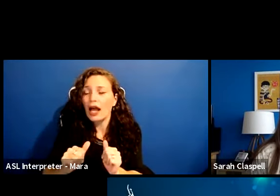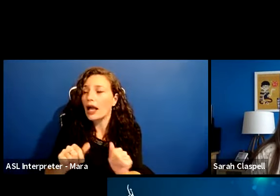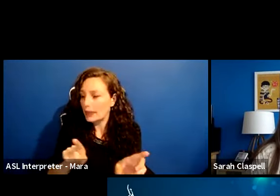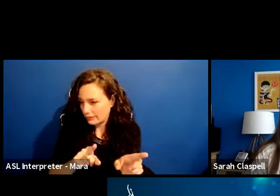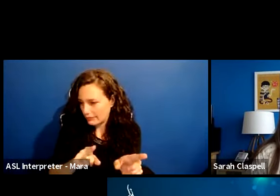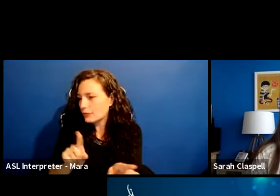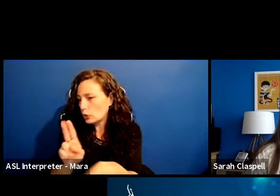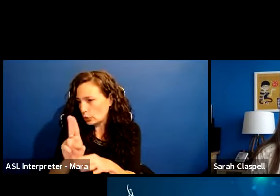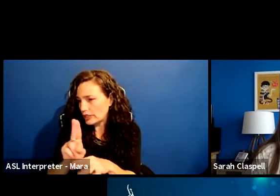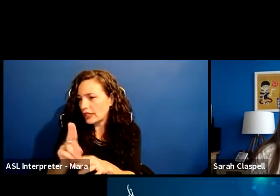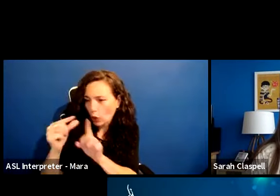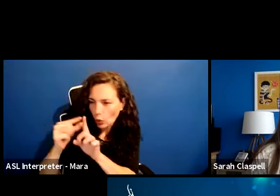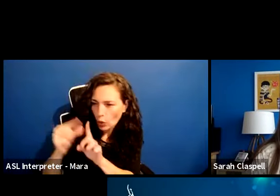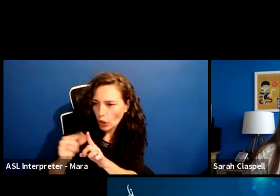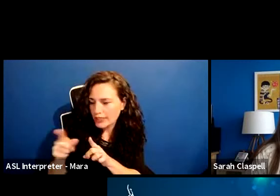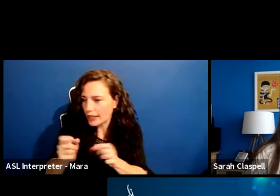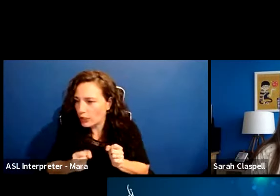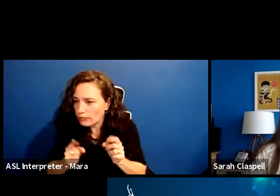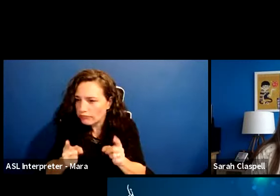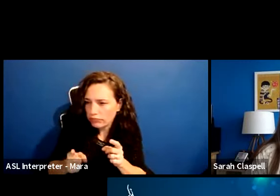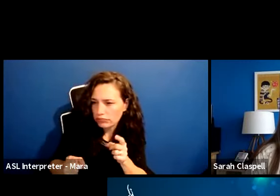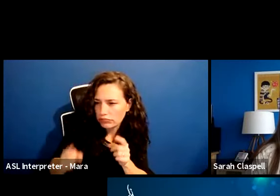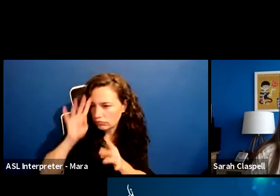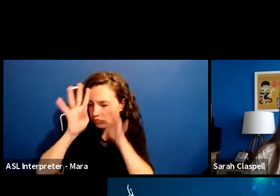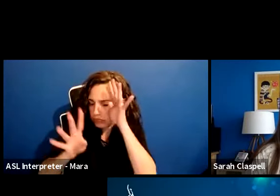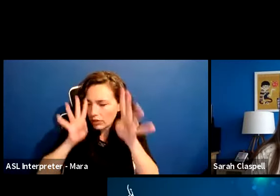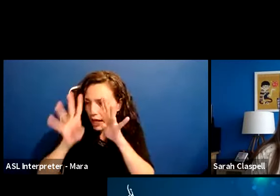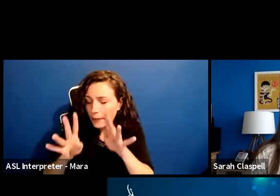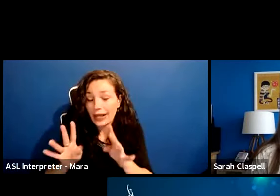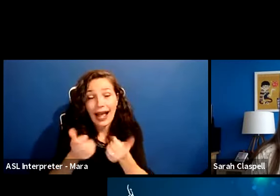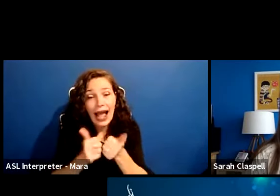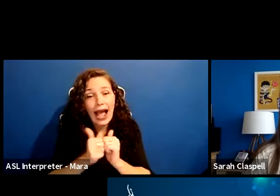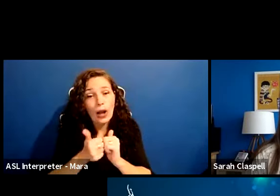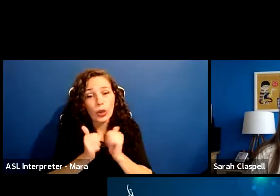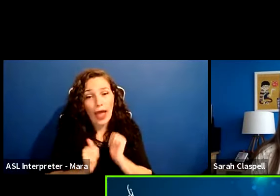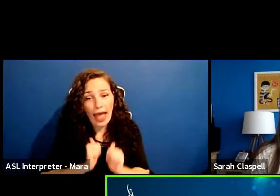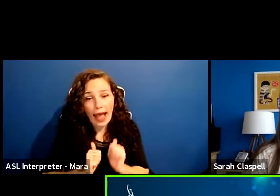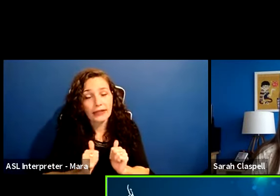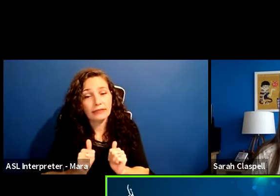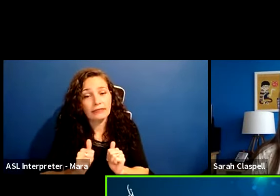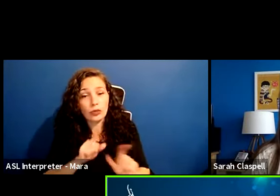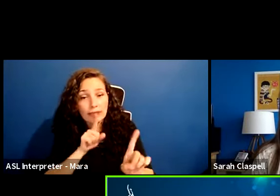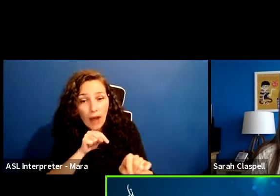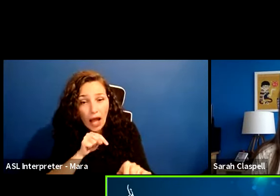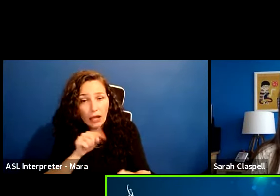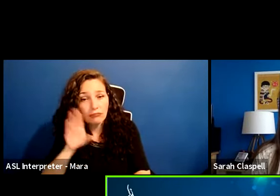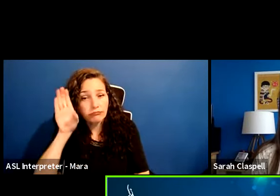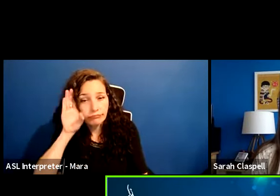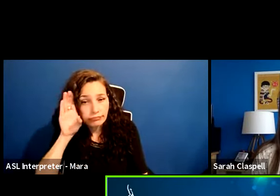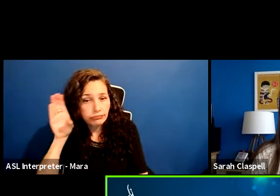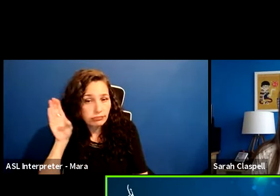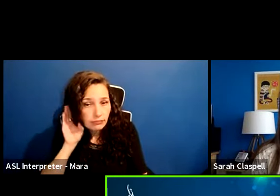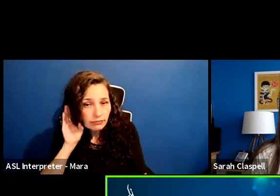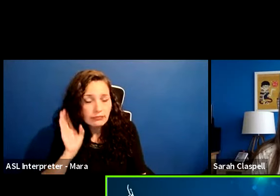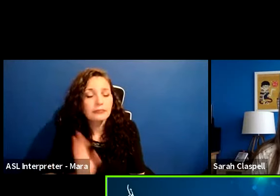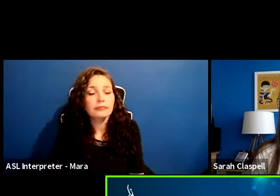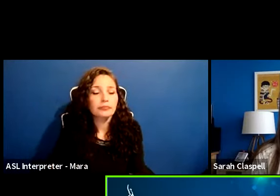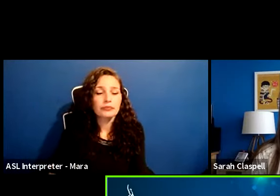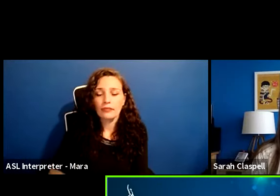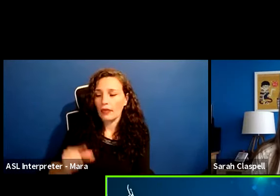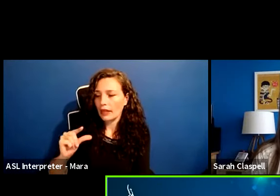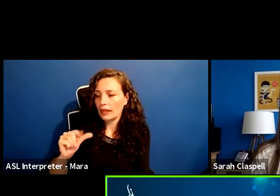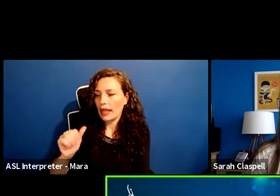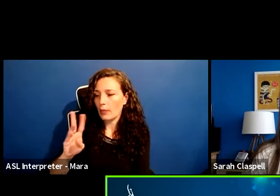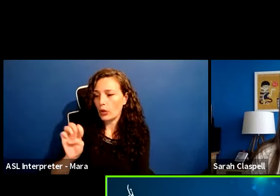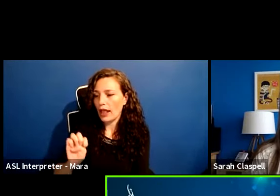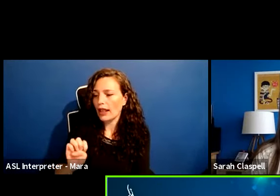in the, in your acting and the way you respond and the way you listen. I think that's great. I think this, uh, what I've noticed and I